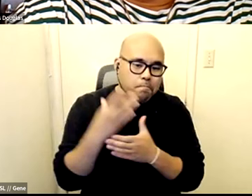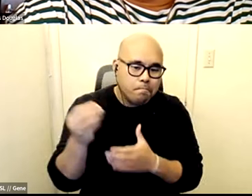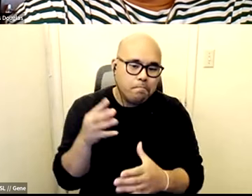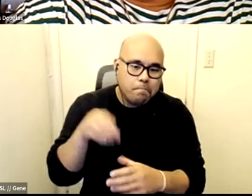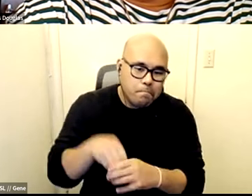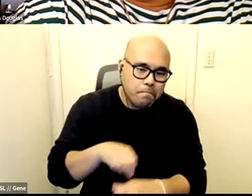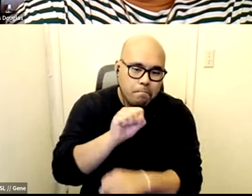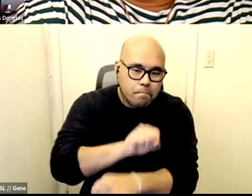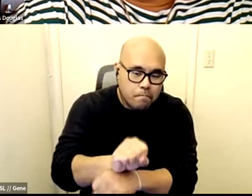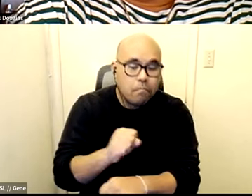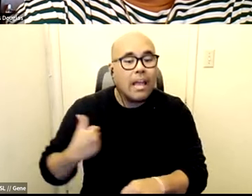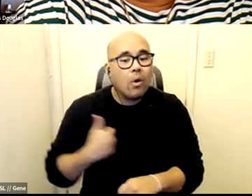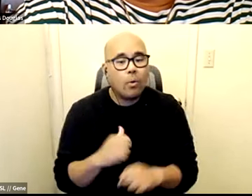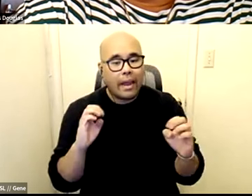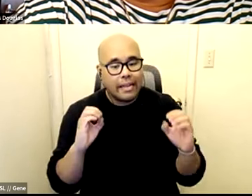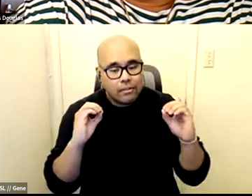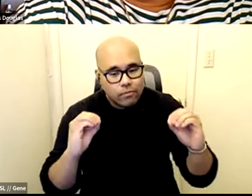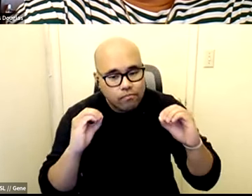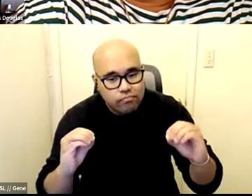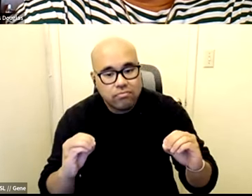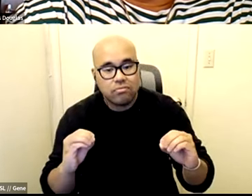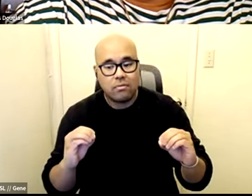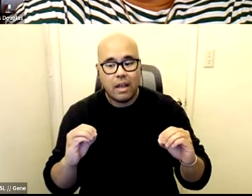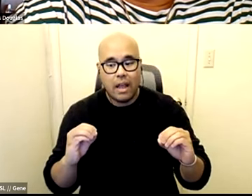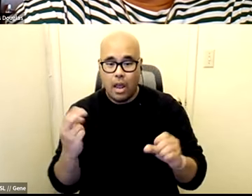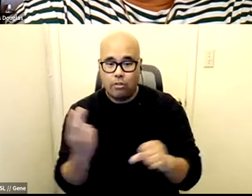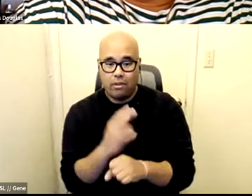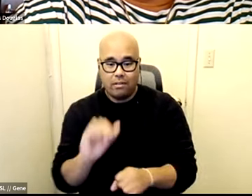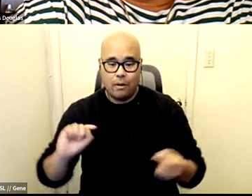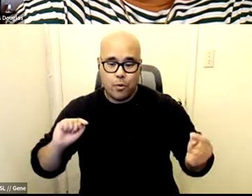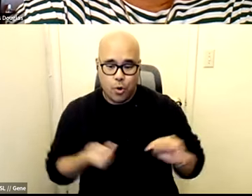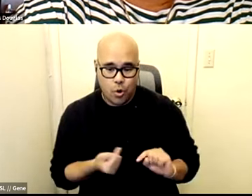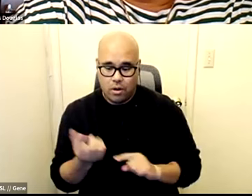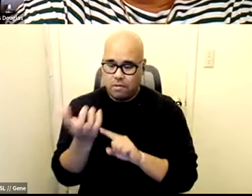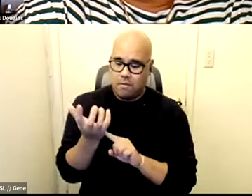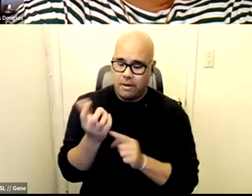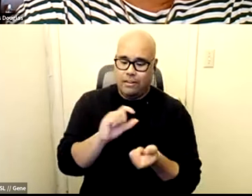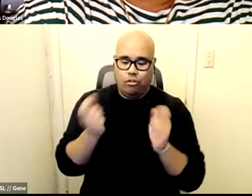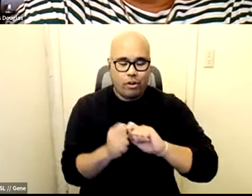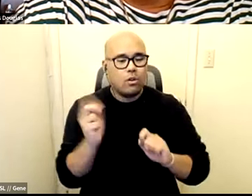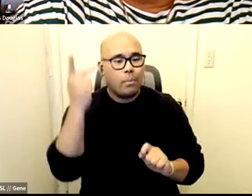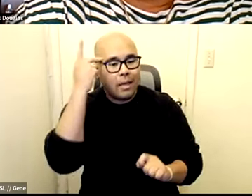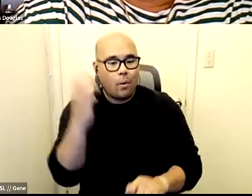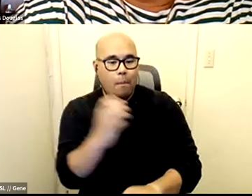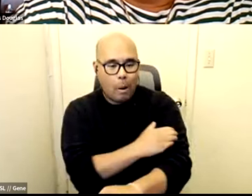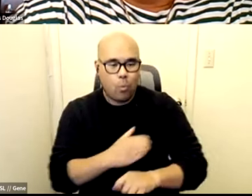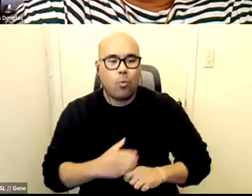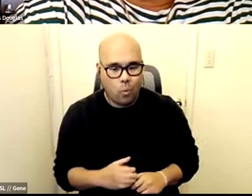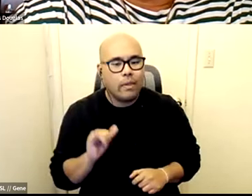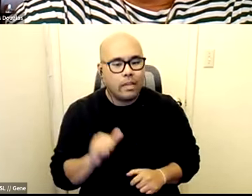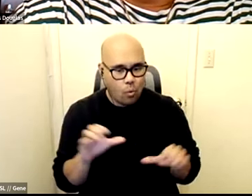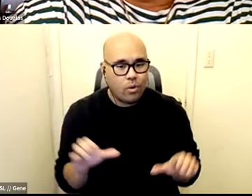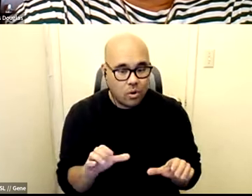educating and turning that pain into political power like there is power in